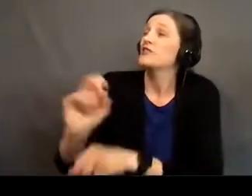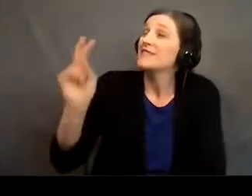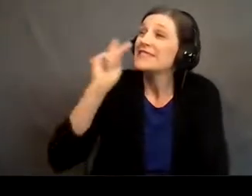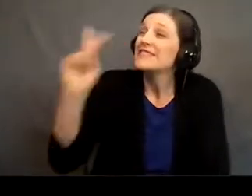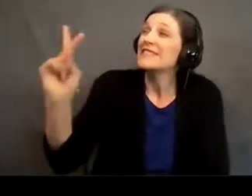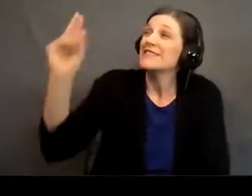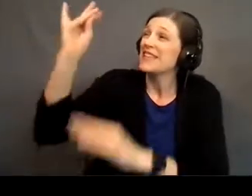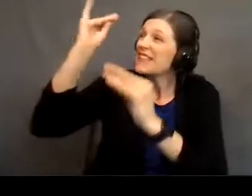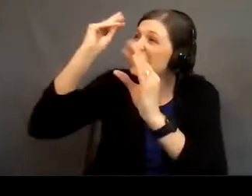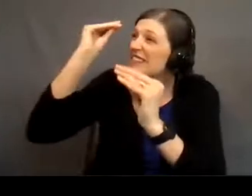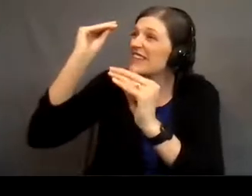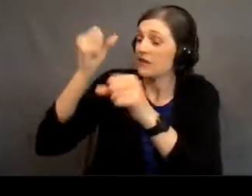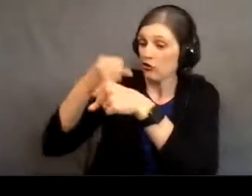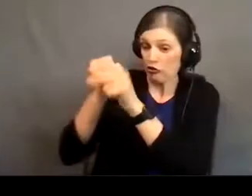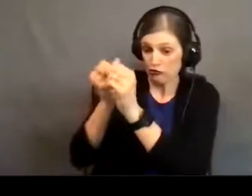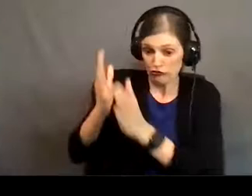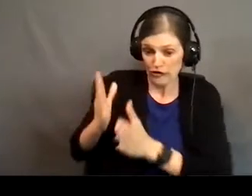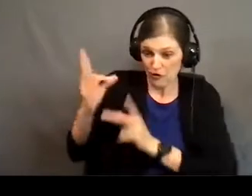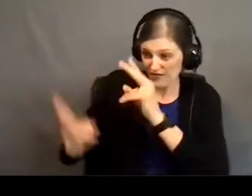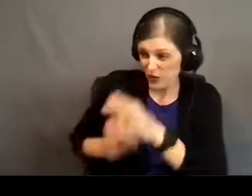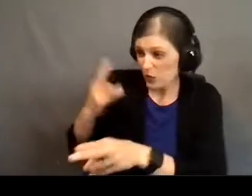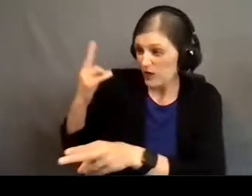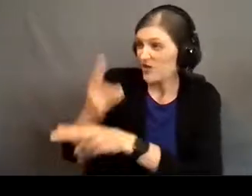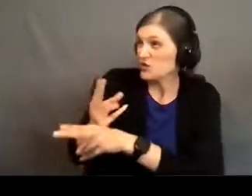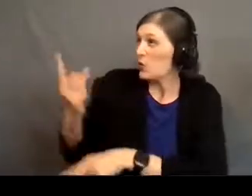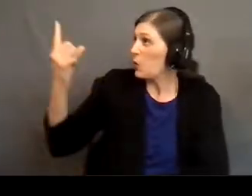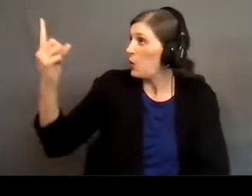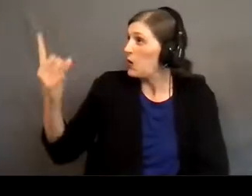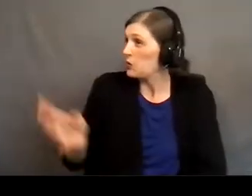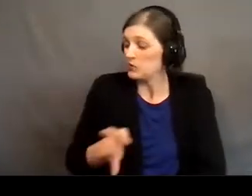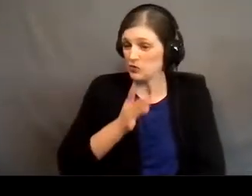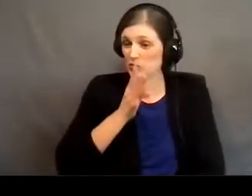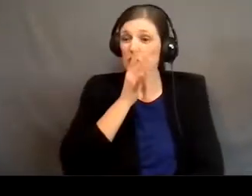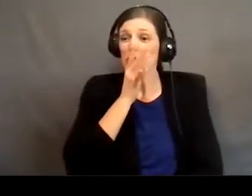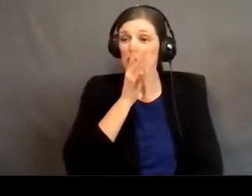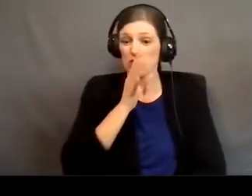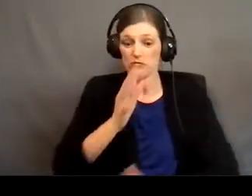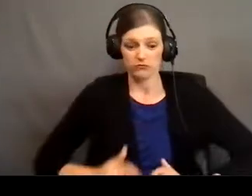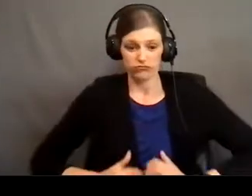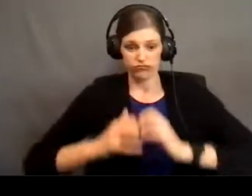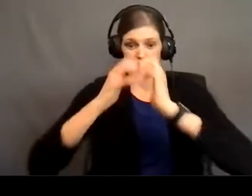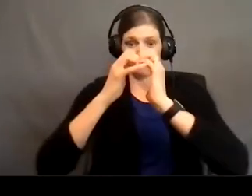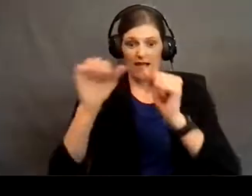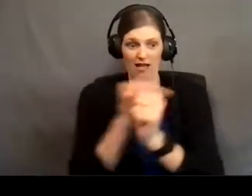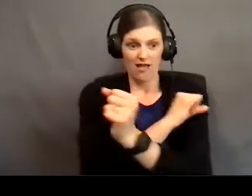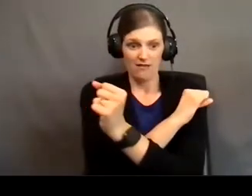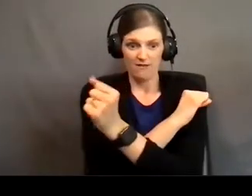think the creator of the universe the one who spoke everything into being